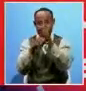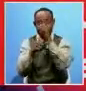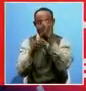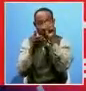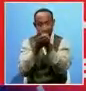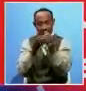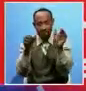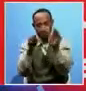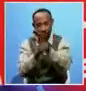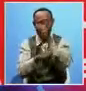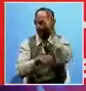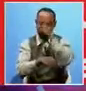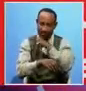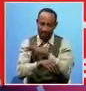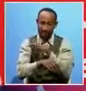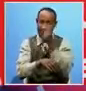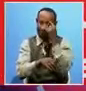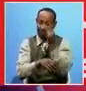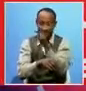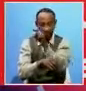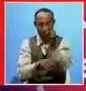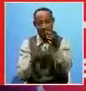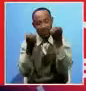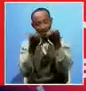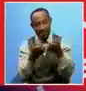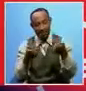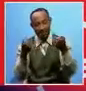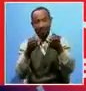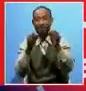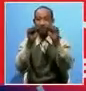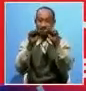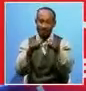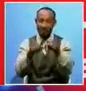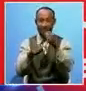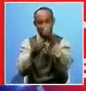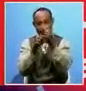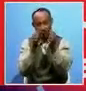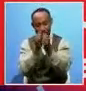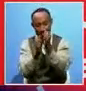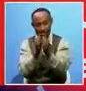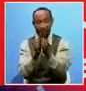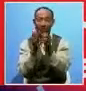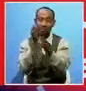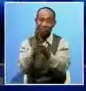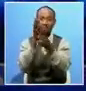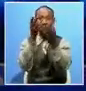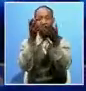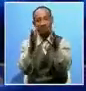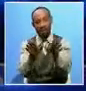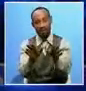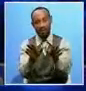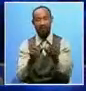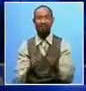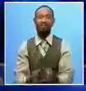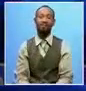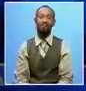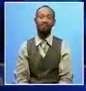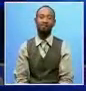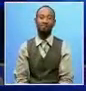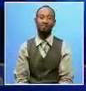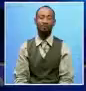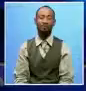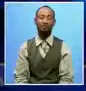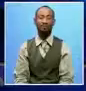taking full advantage of the enabling environment that has already been set up. The Anti